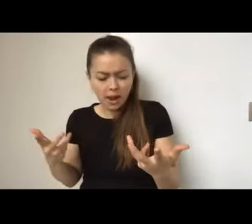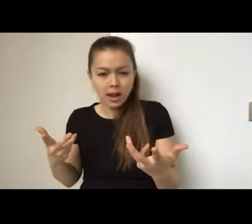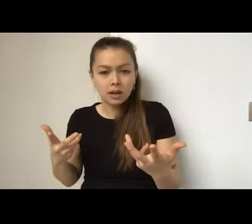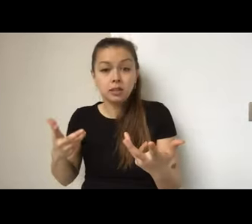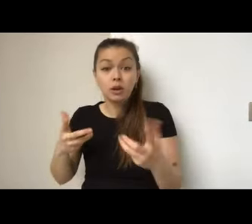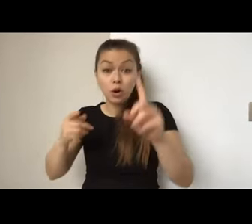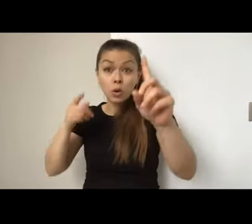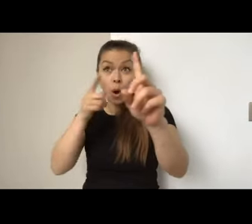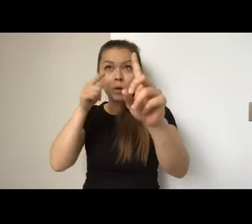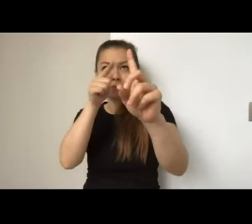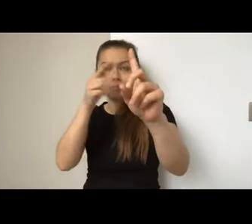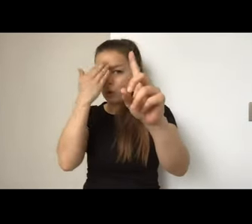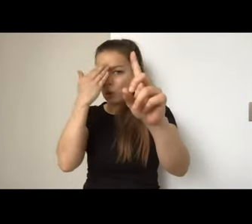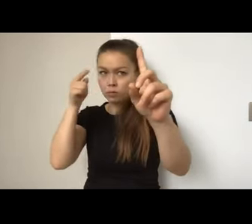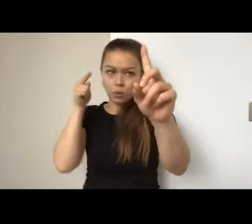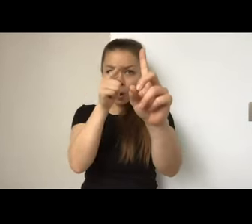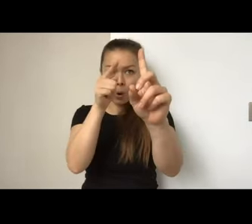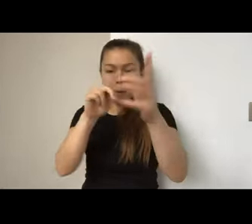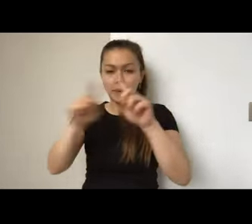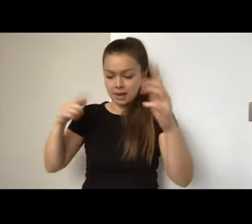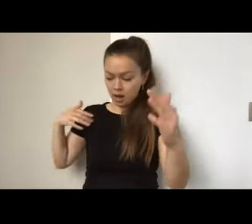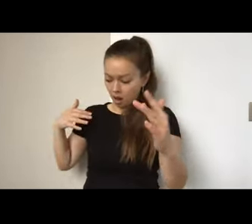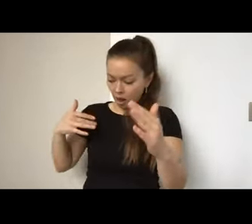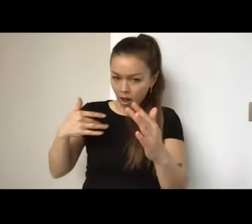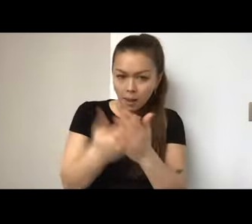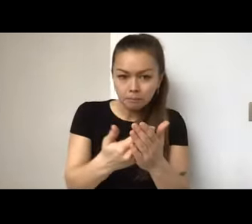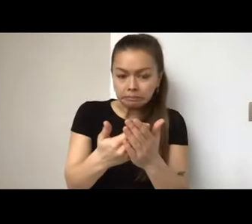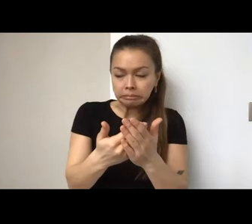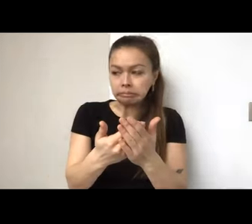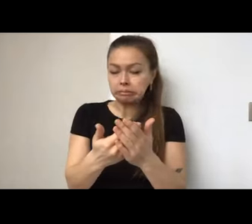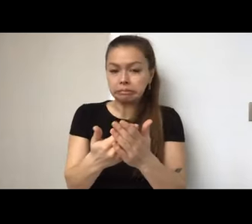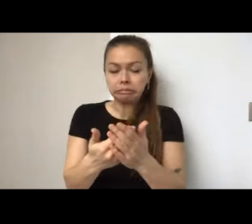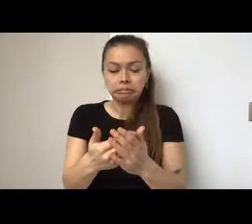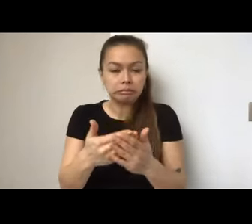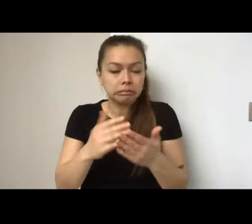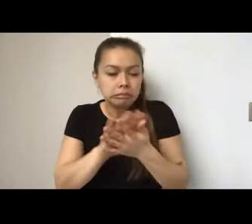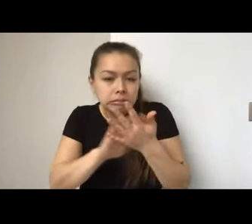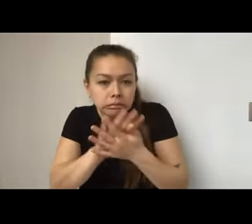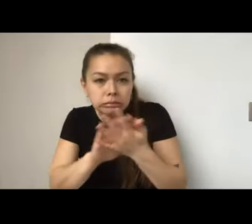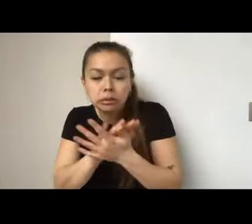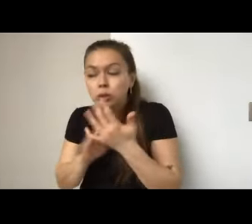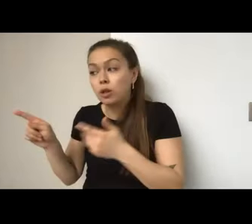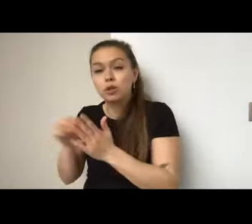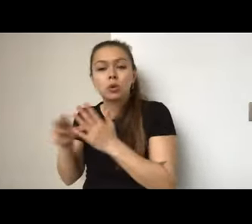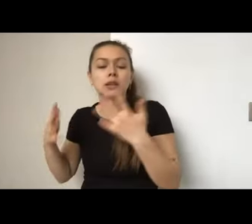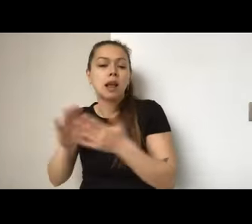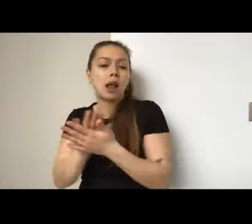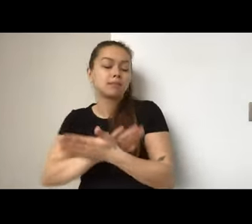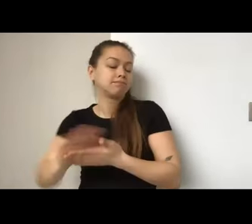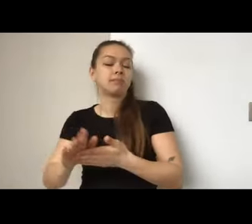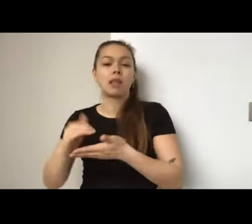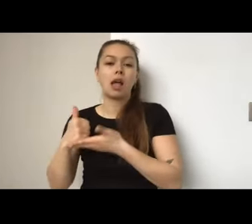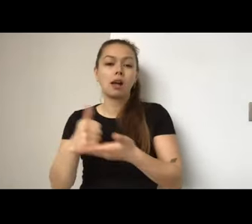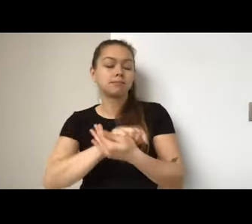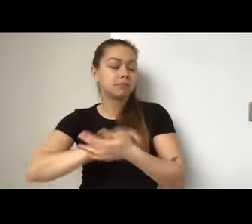really helped us move in a direction of how we wanted to make storytelling more accessible. And, uh, what it resulted in was